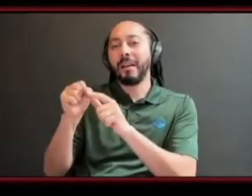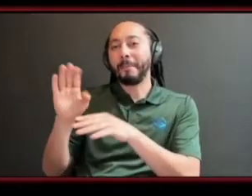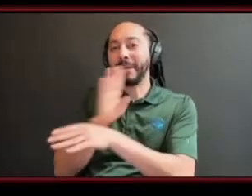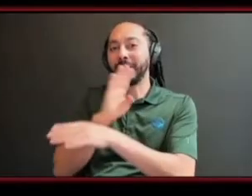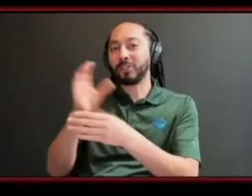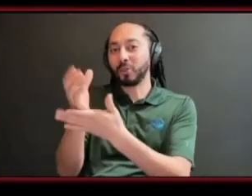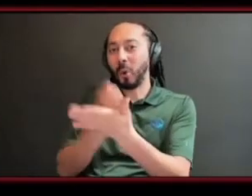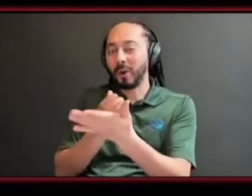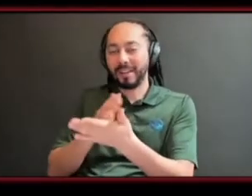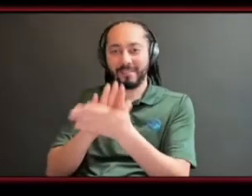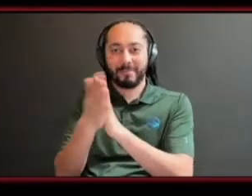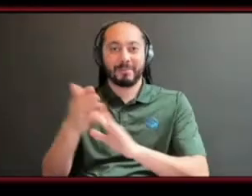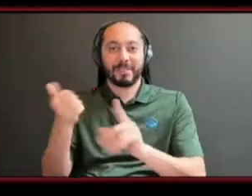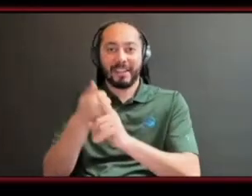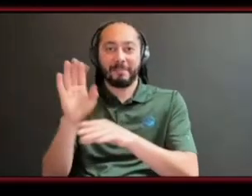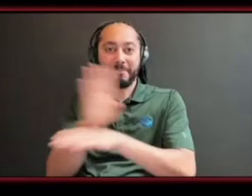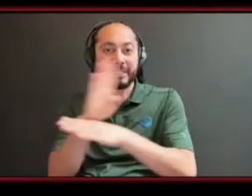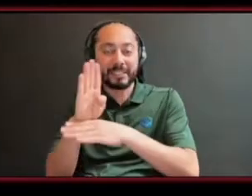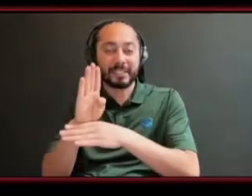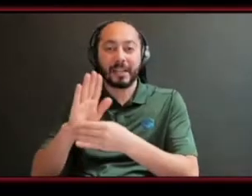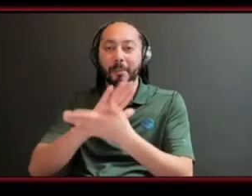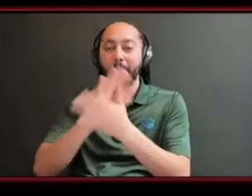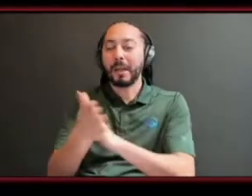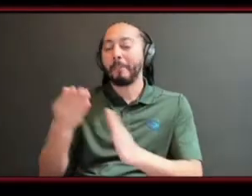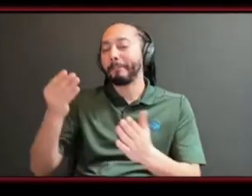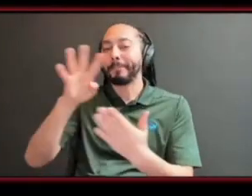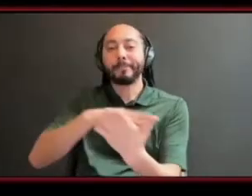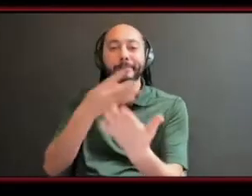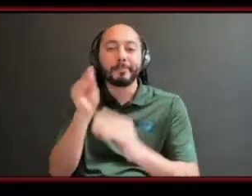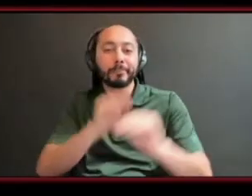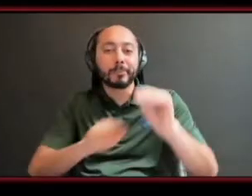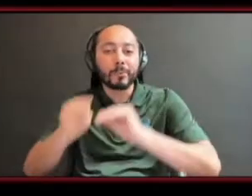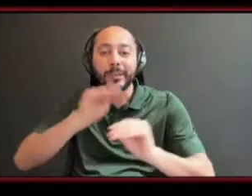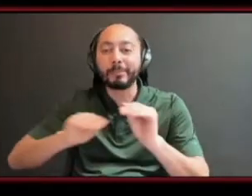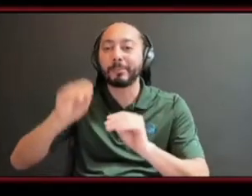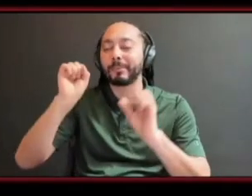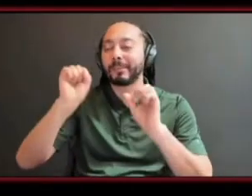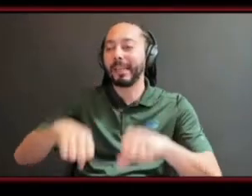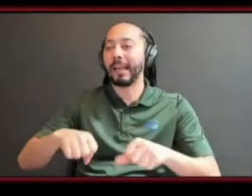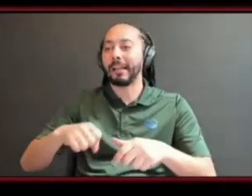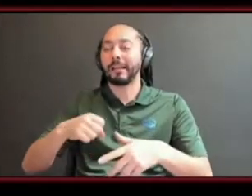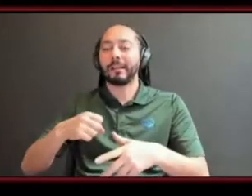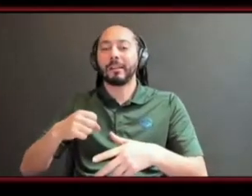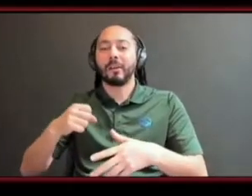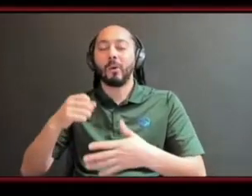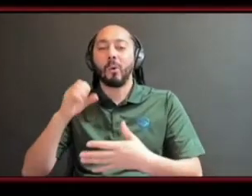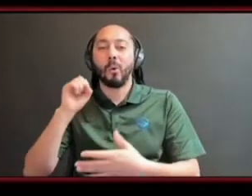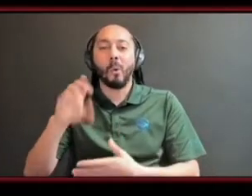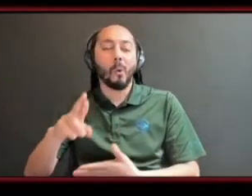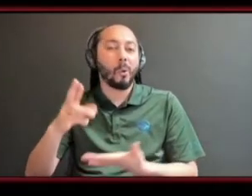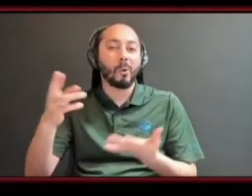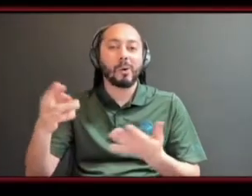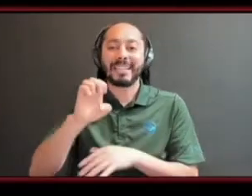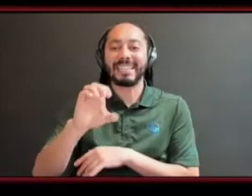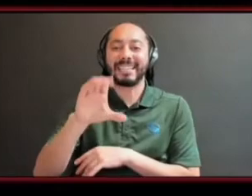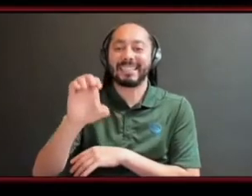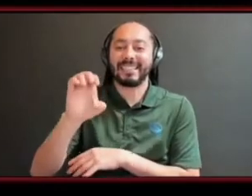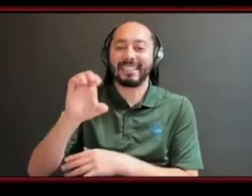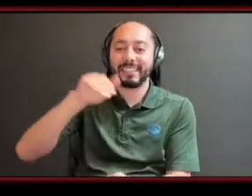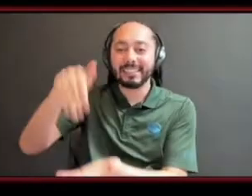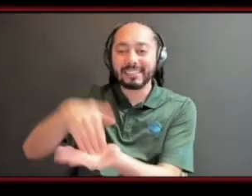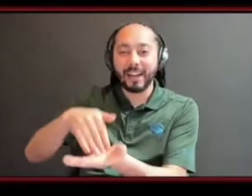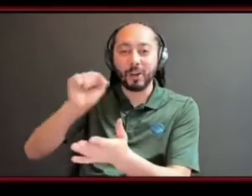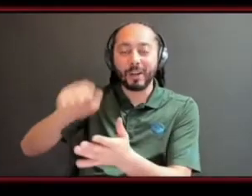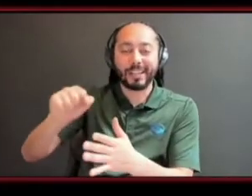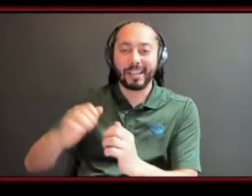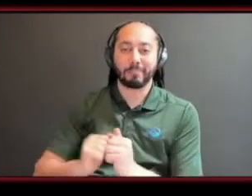could be a bookkeeper they could be on their own um early childhood center they could be